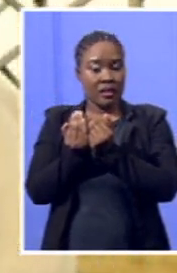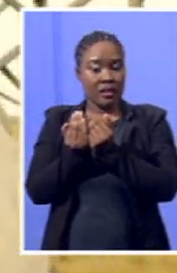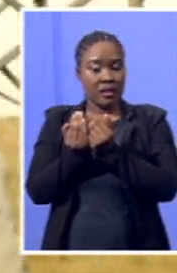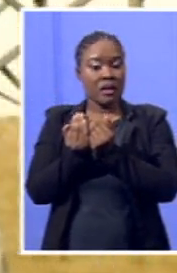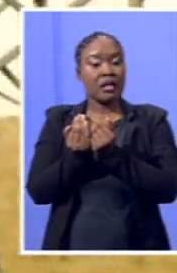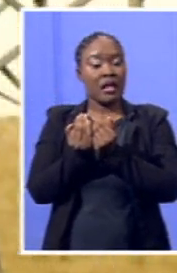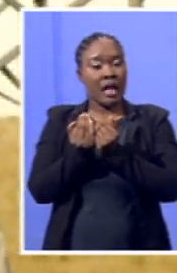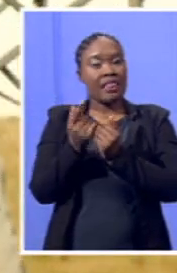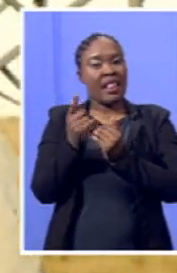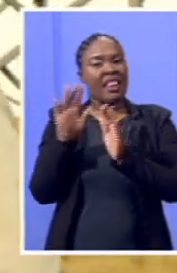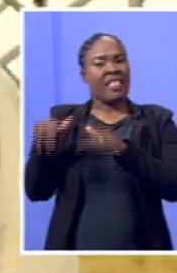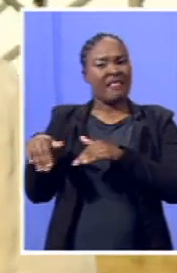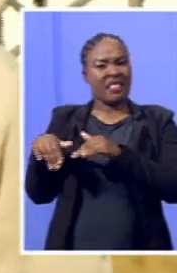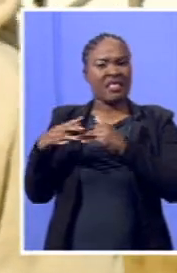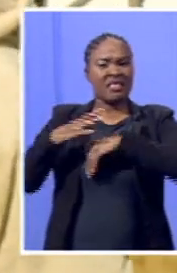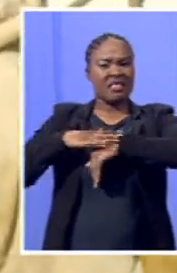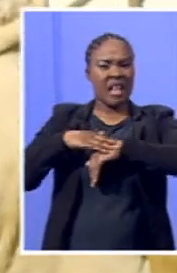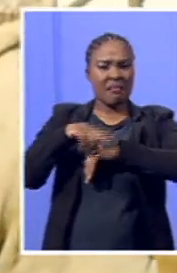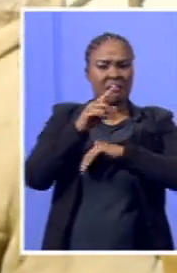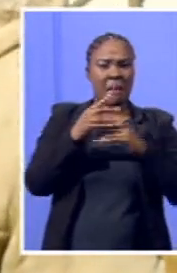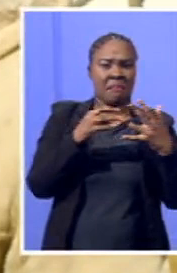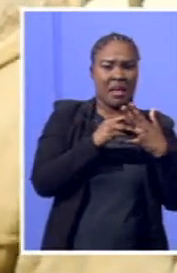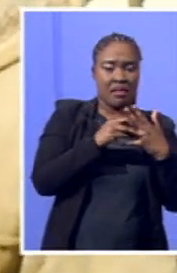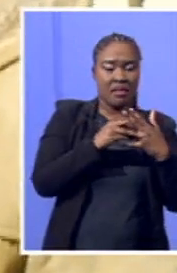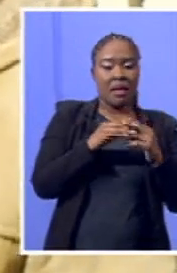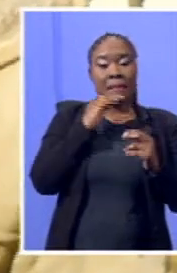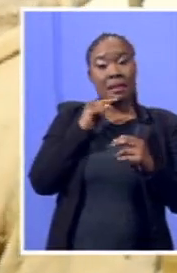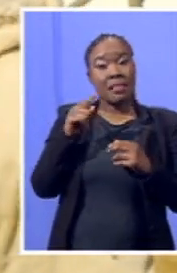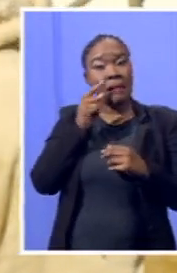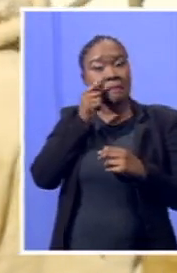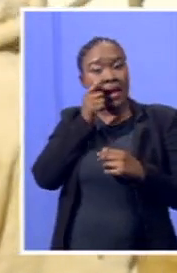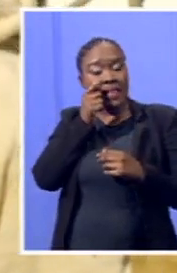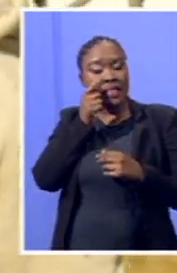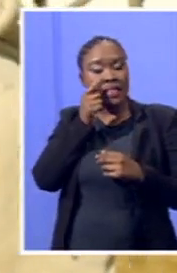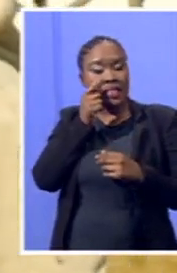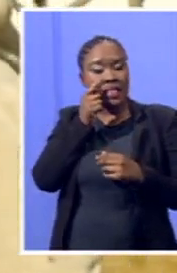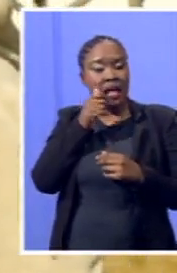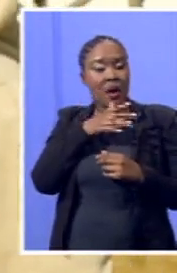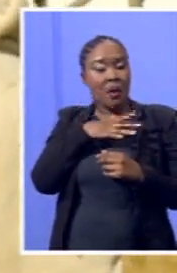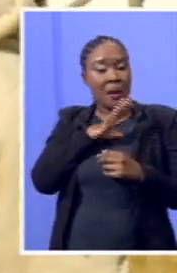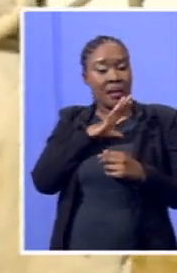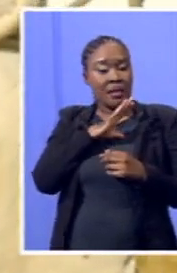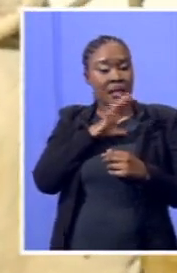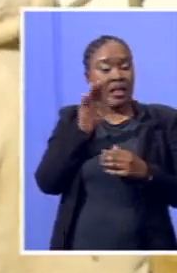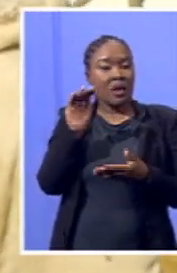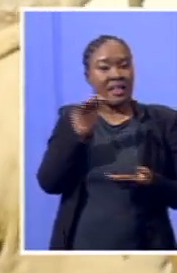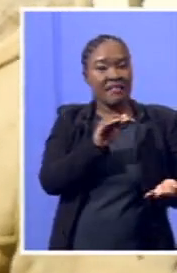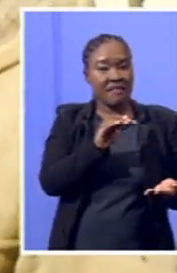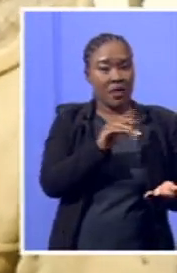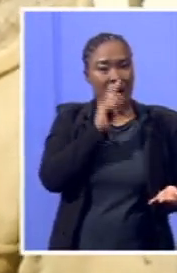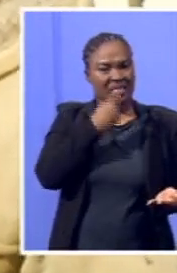supposed to get married. So the man, he was willing to give everything to him as the son.